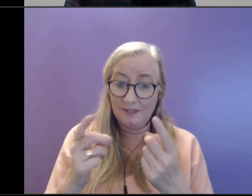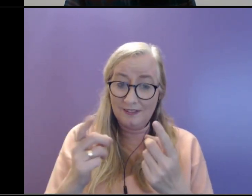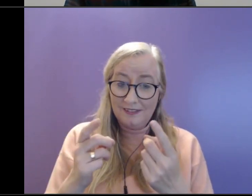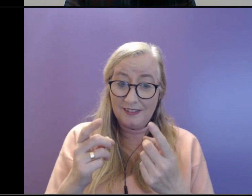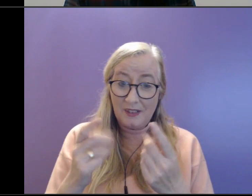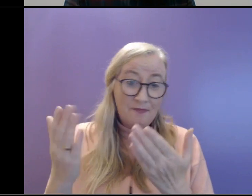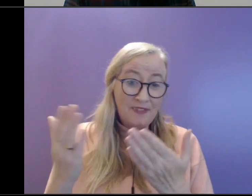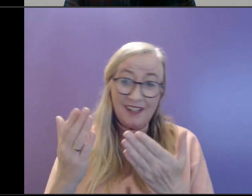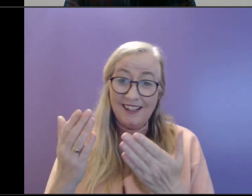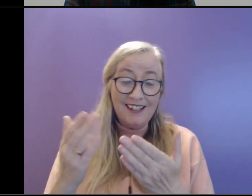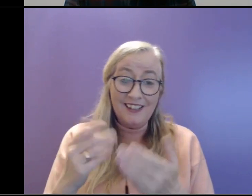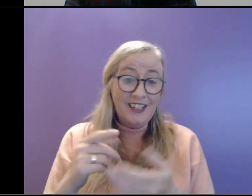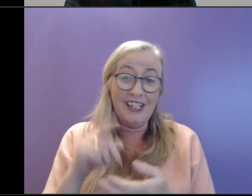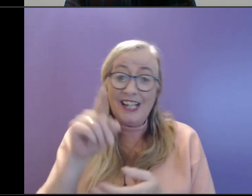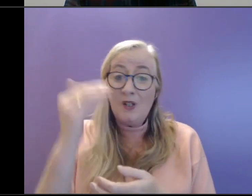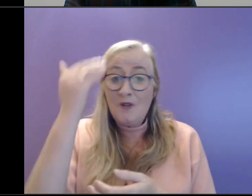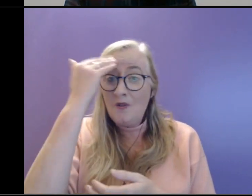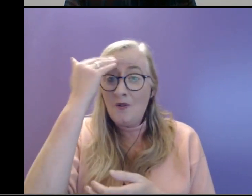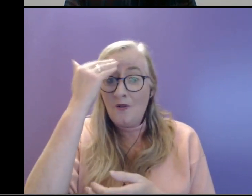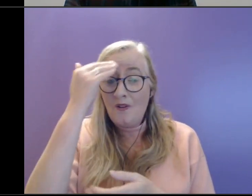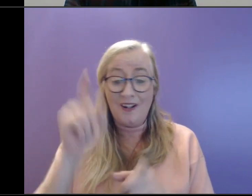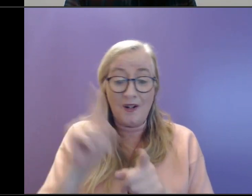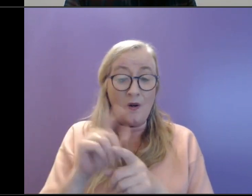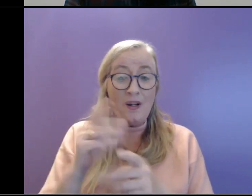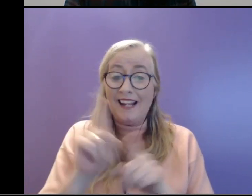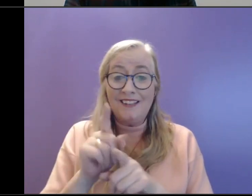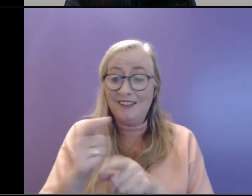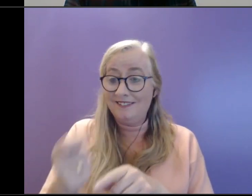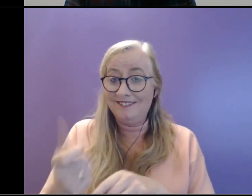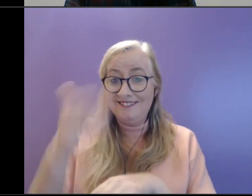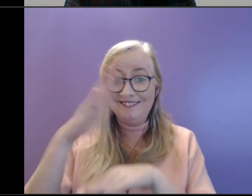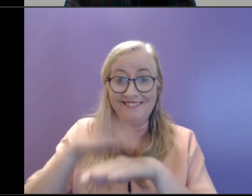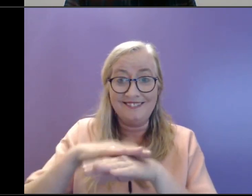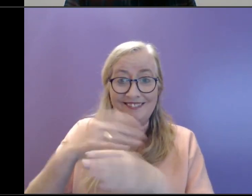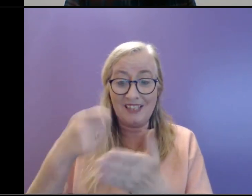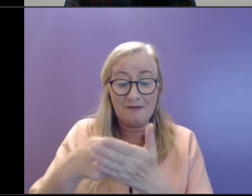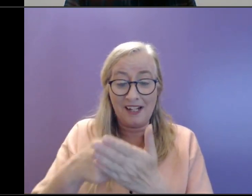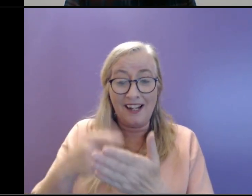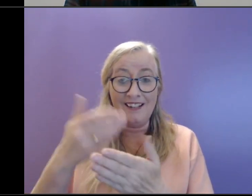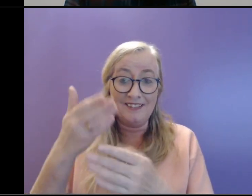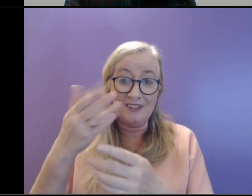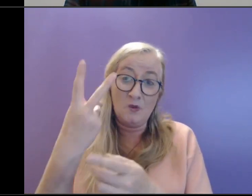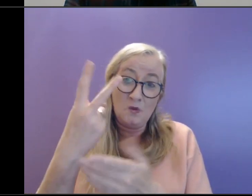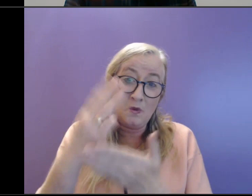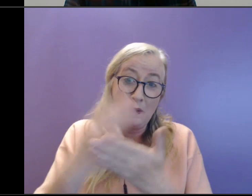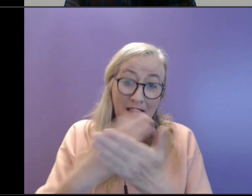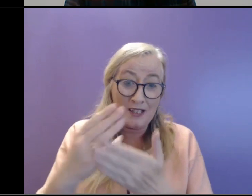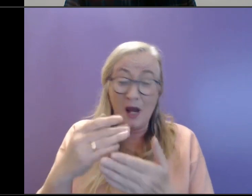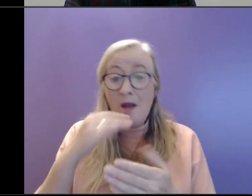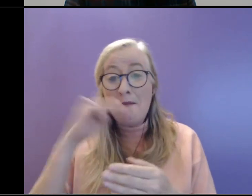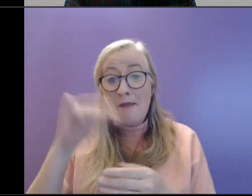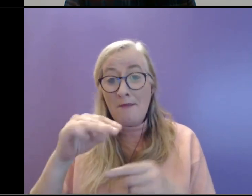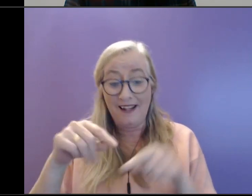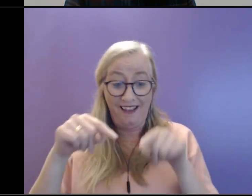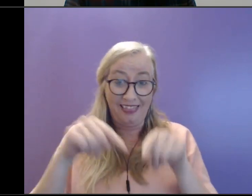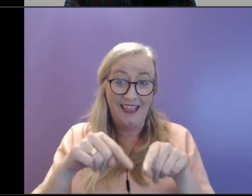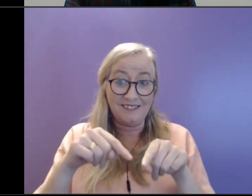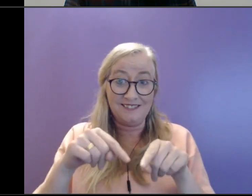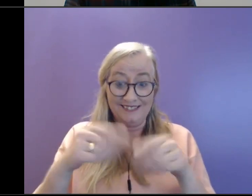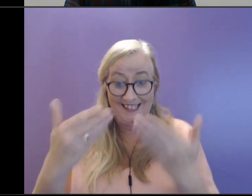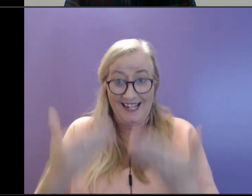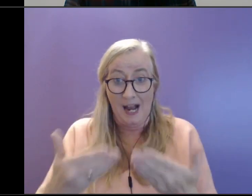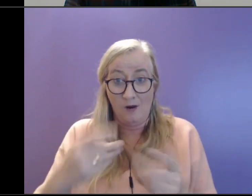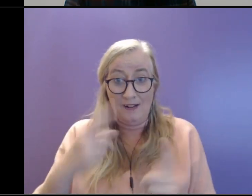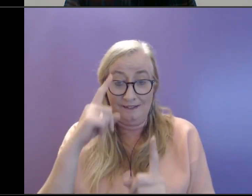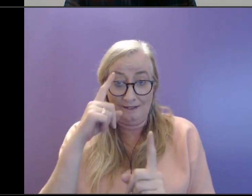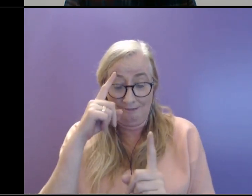two sides to any coin. And so some things that might appear difficult might present again in another in